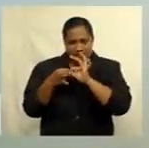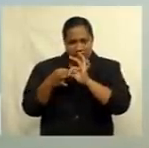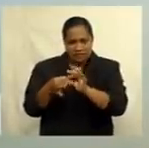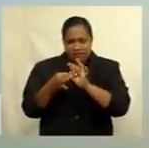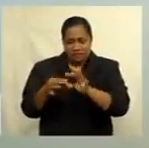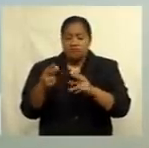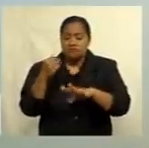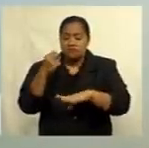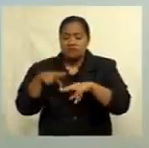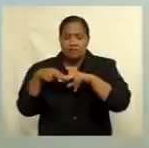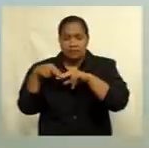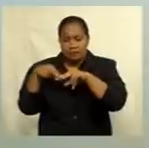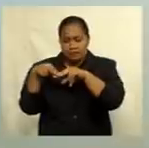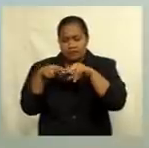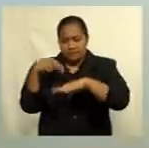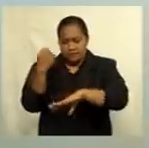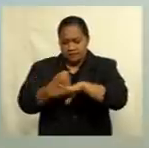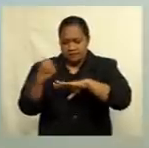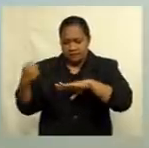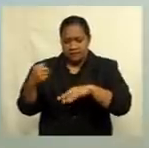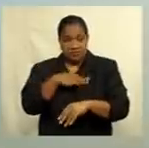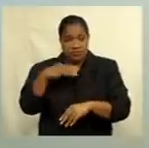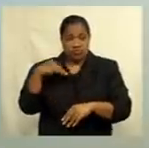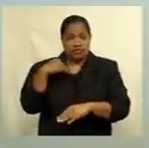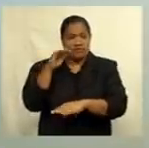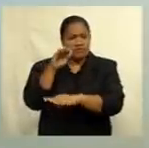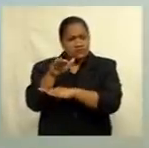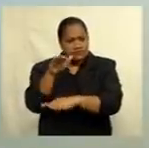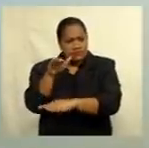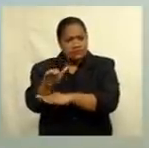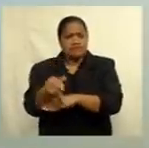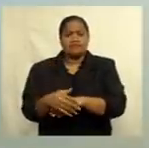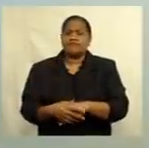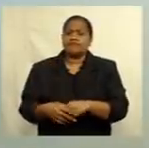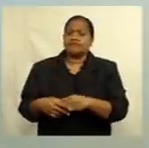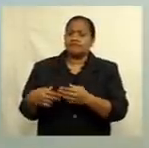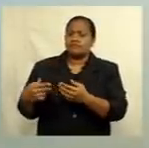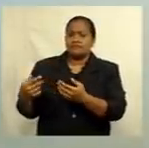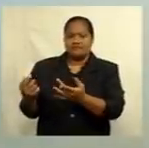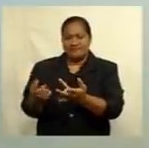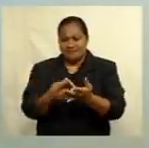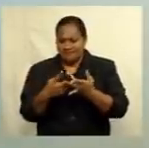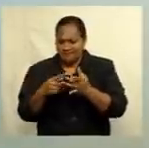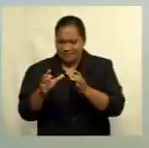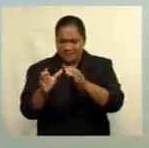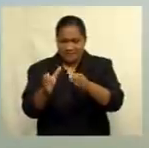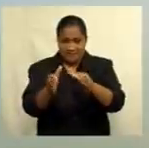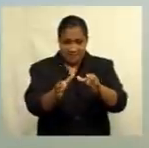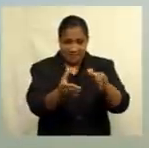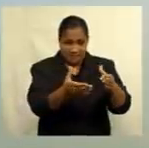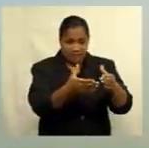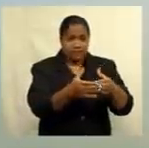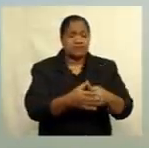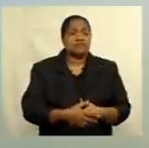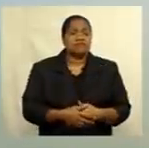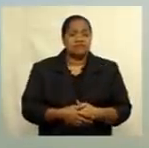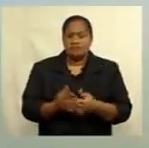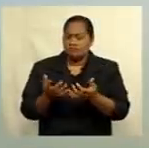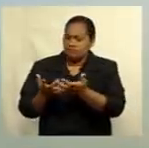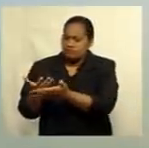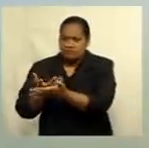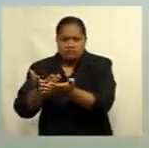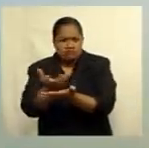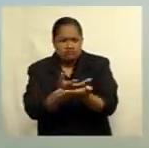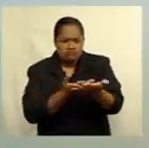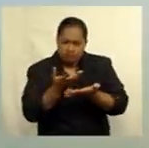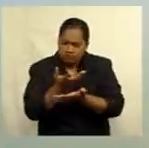government, the Ministry of Foreign Affairs, the concerned line ministries and agencies. And there are some discussions ongoing with